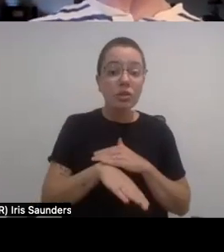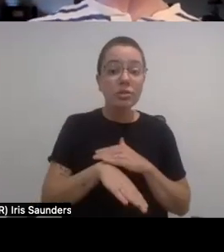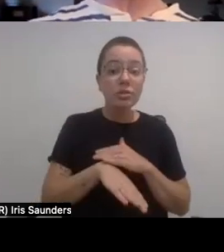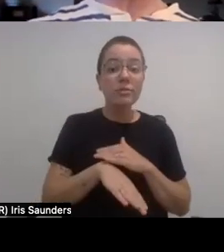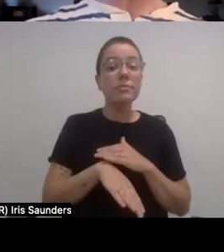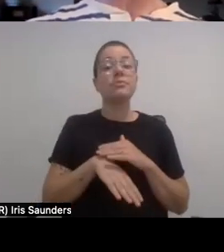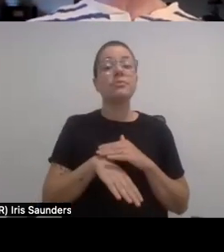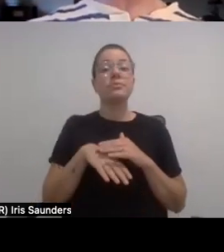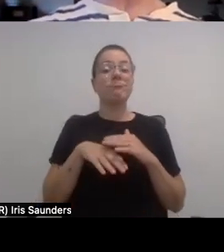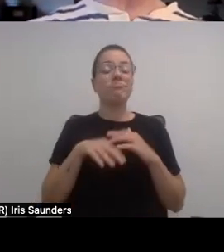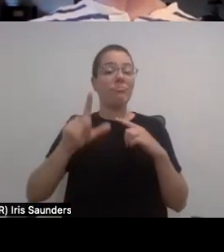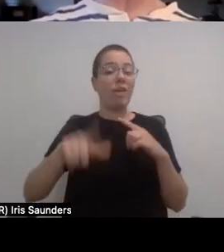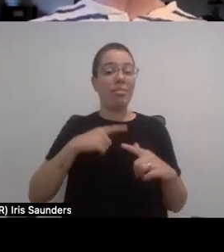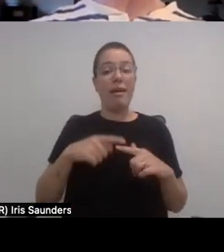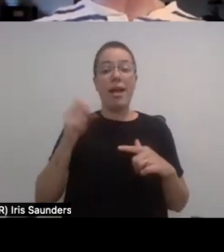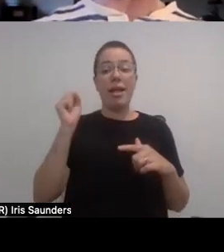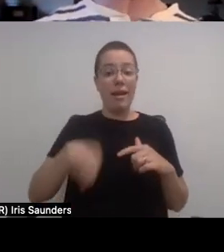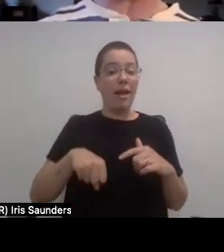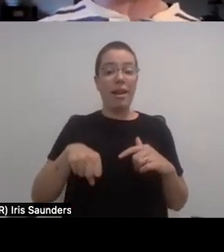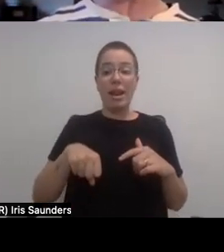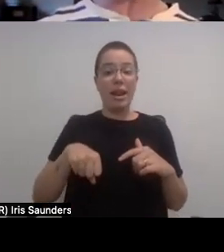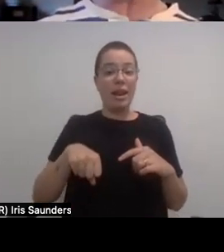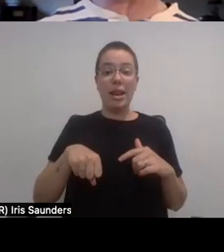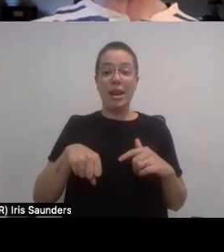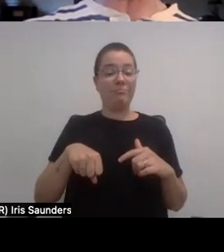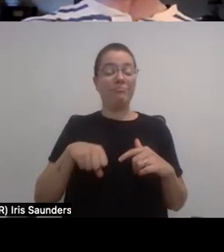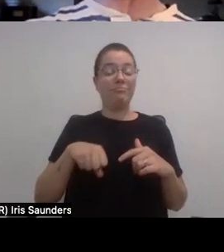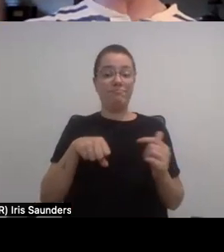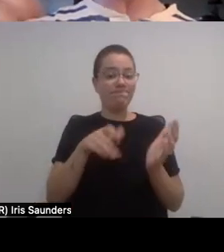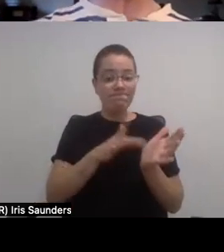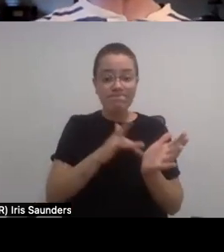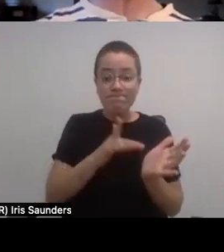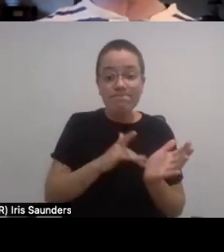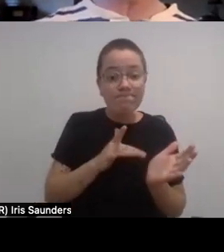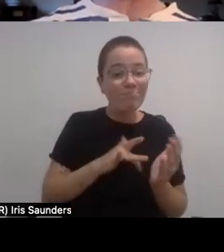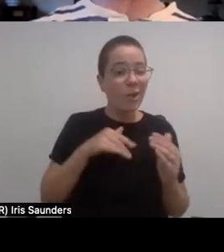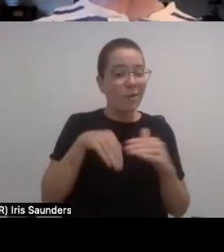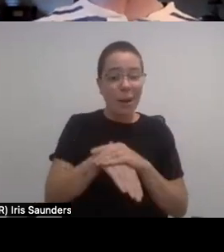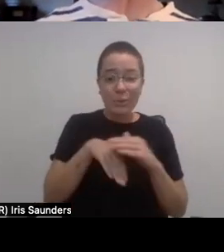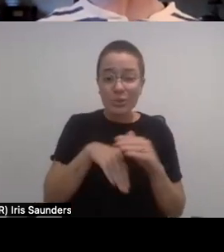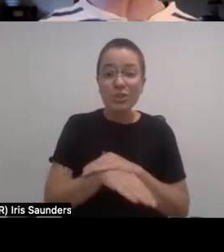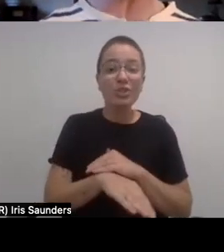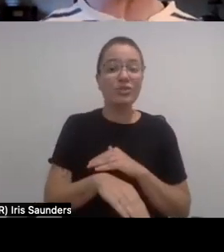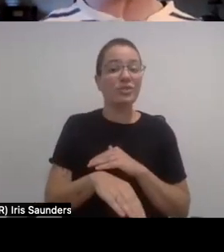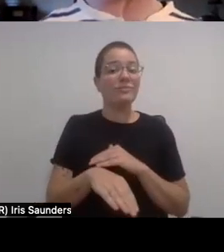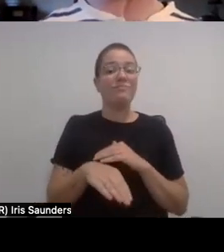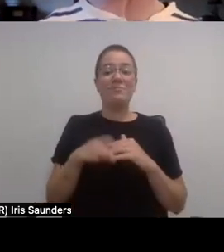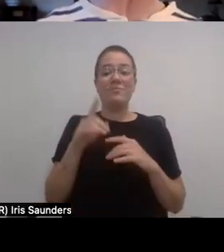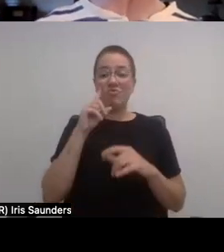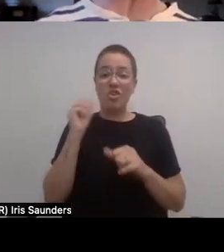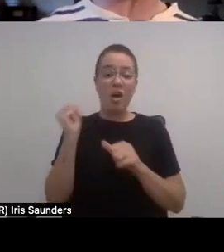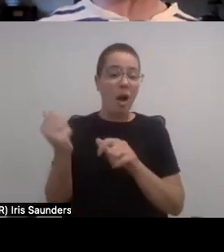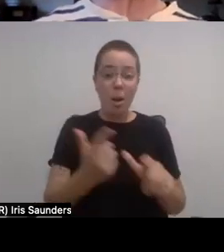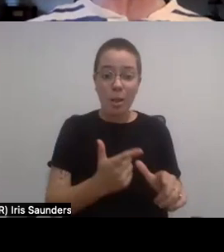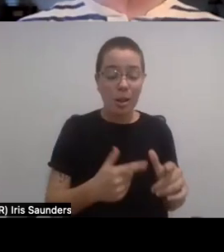utilized, they would simply have access to those tools, and they wouldn't be so cumbersome